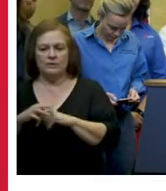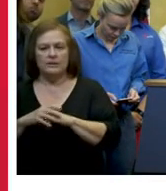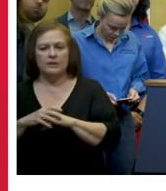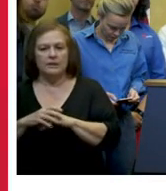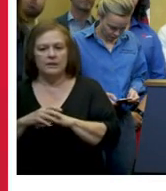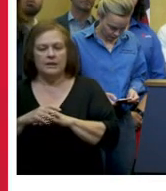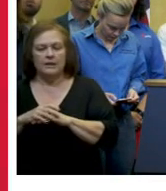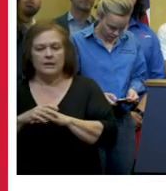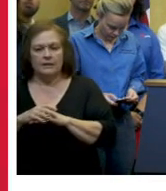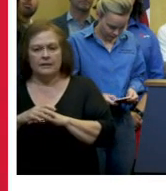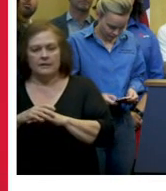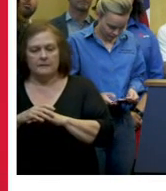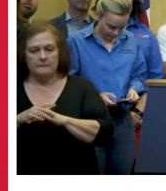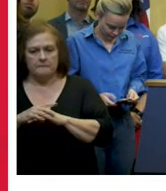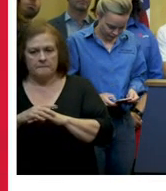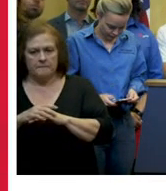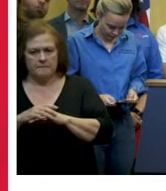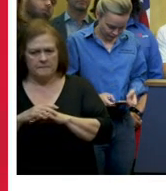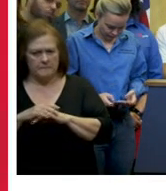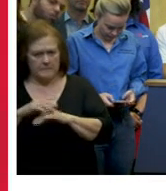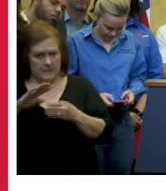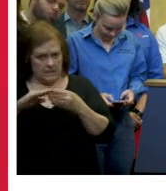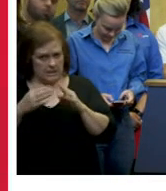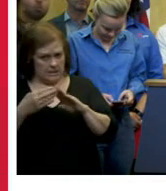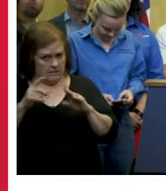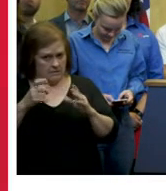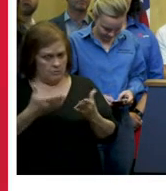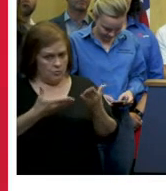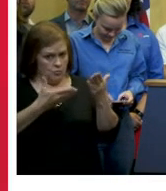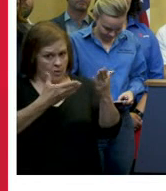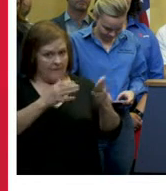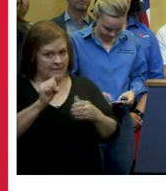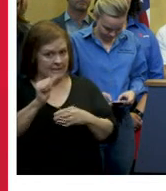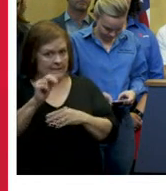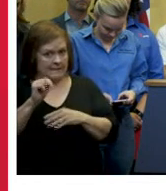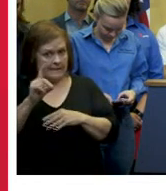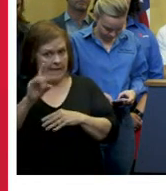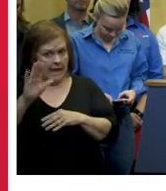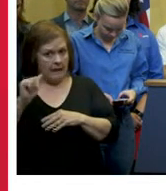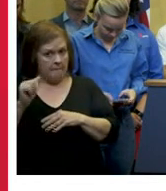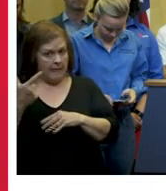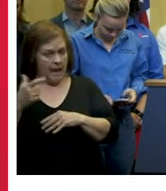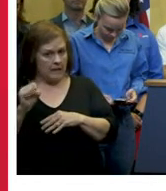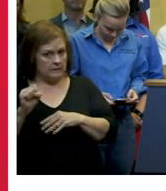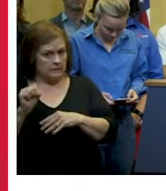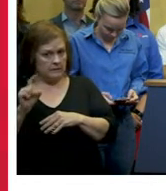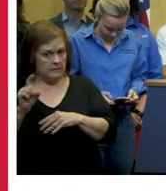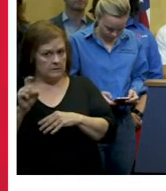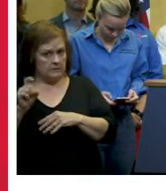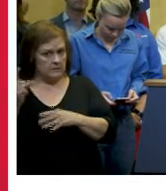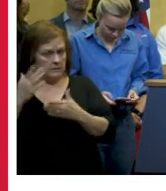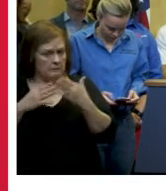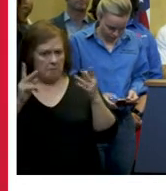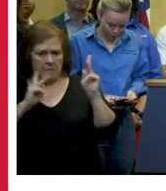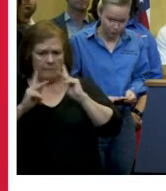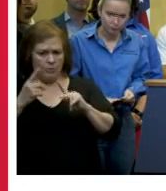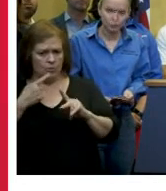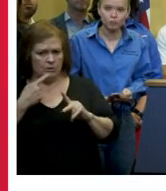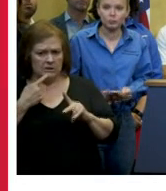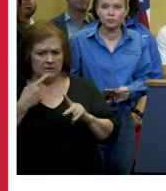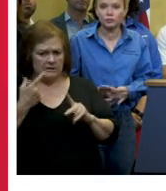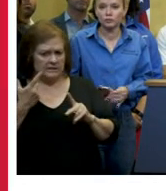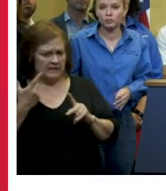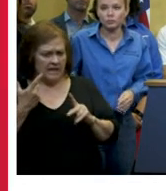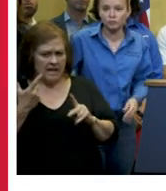mayor the is the city providing um sandbags or sand or anything like that we're getting some reports that there were a lot of